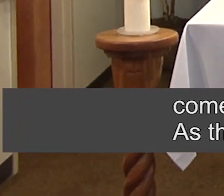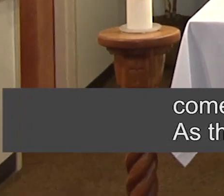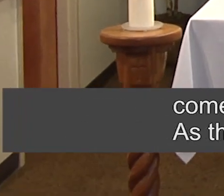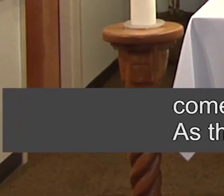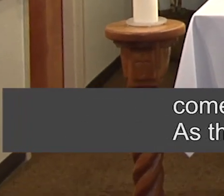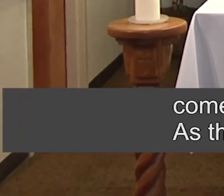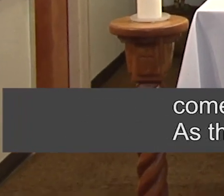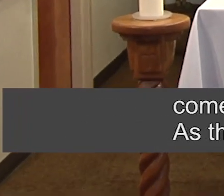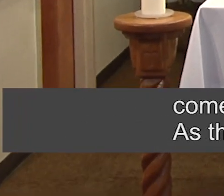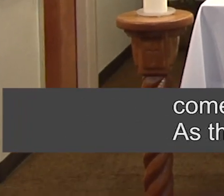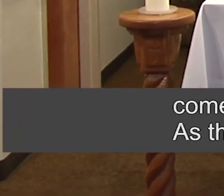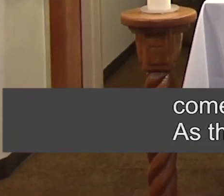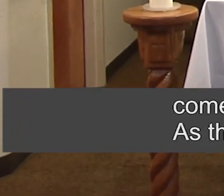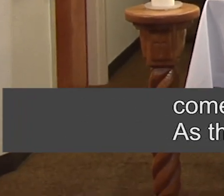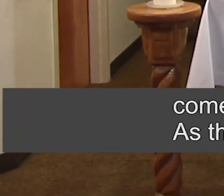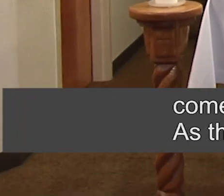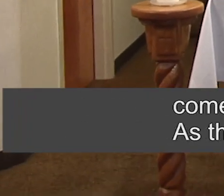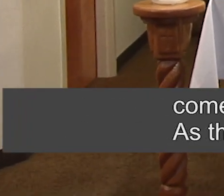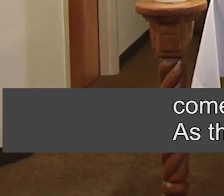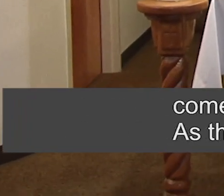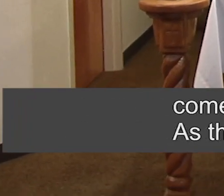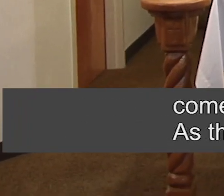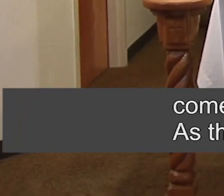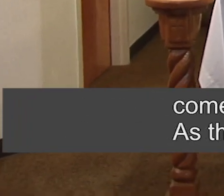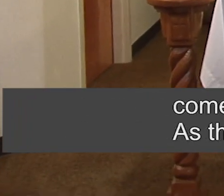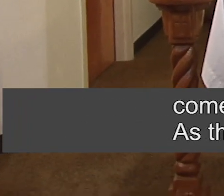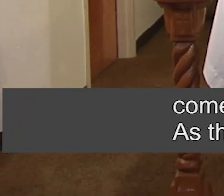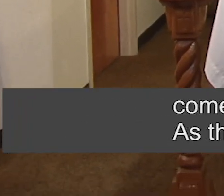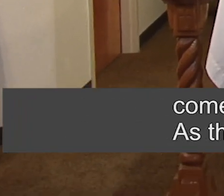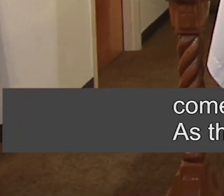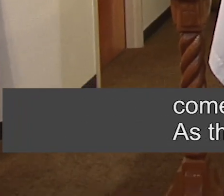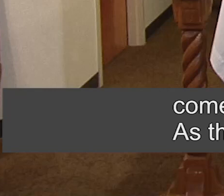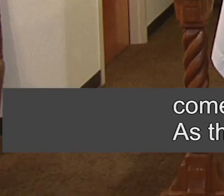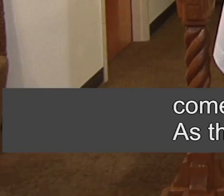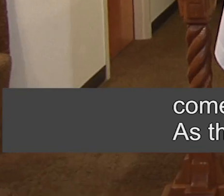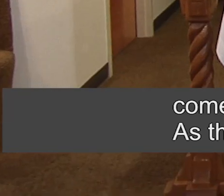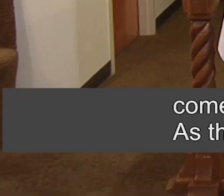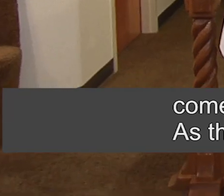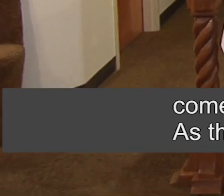one cup of blessings which we bless,